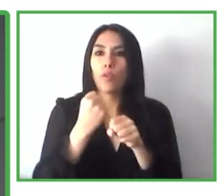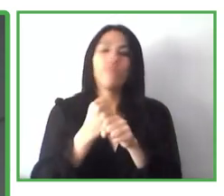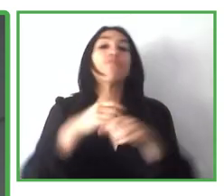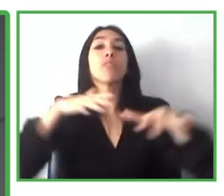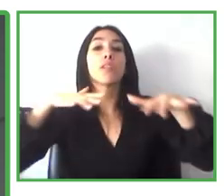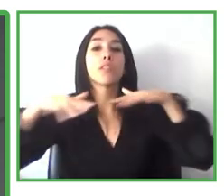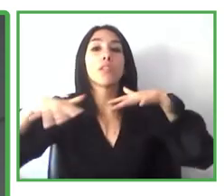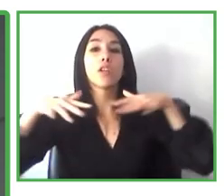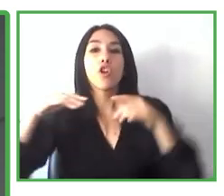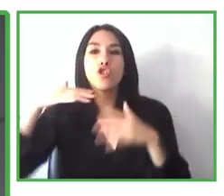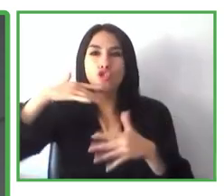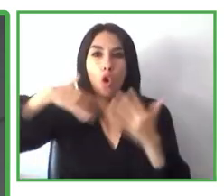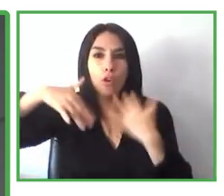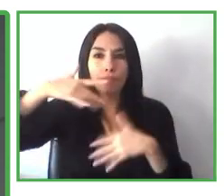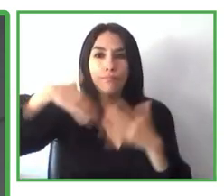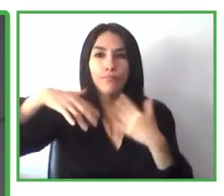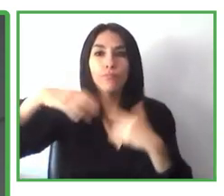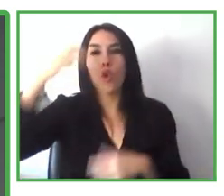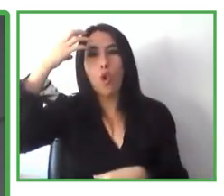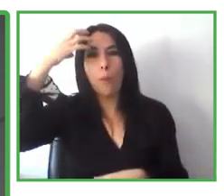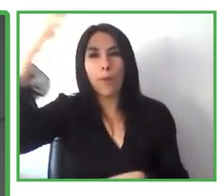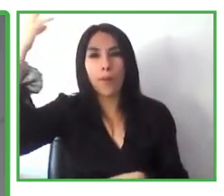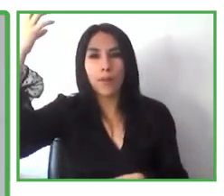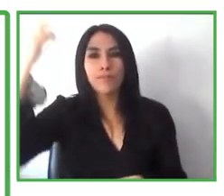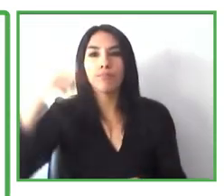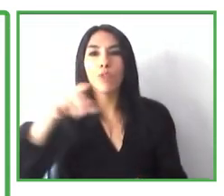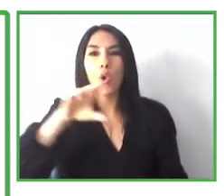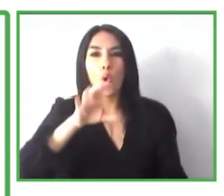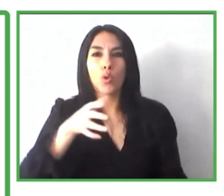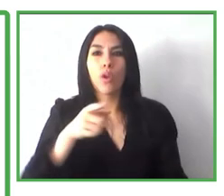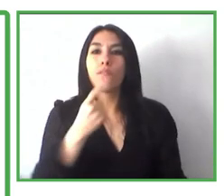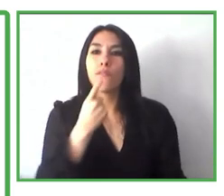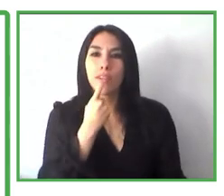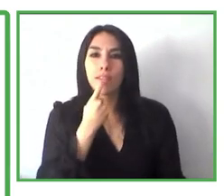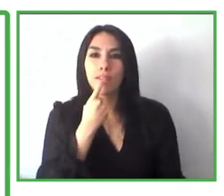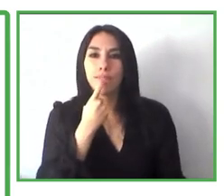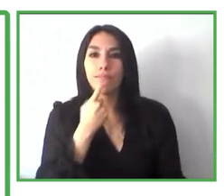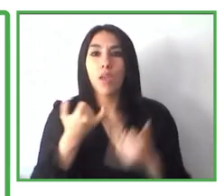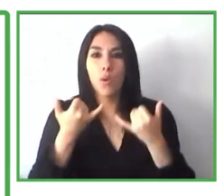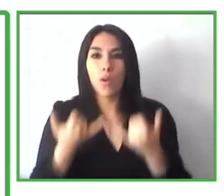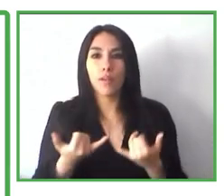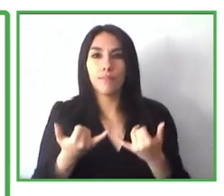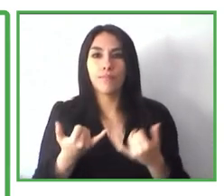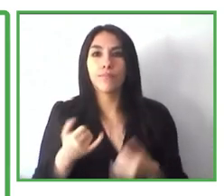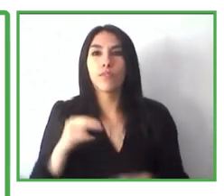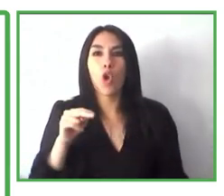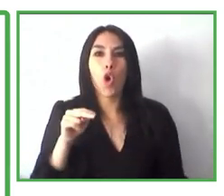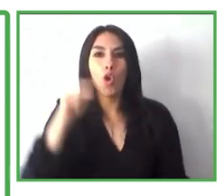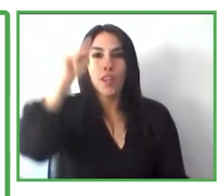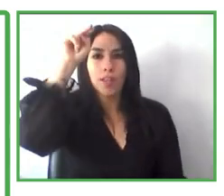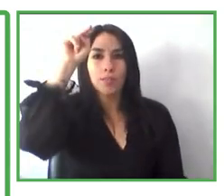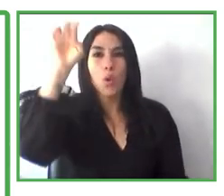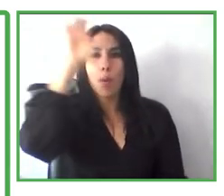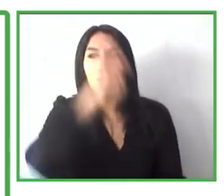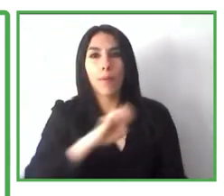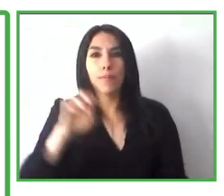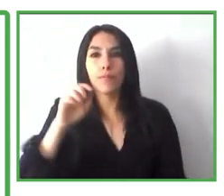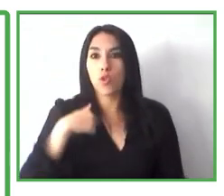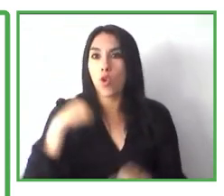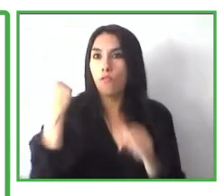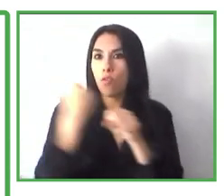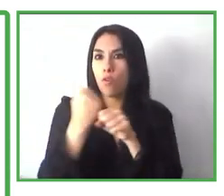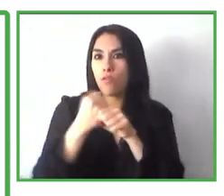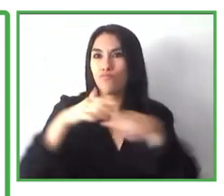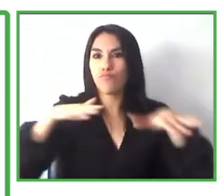social services in Helsinki, capital of Finland, here in Northern Europe. I work for the service of